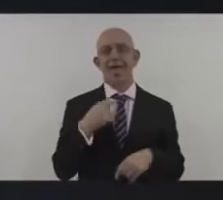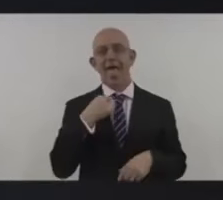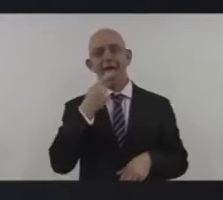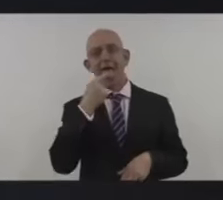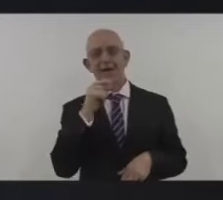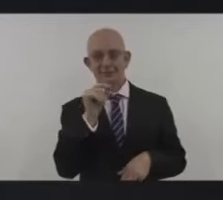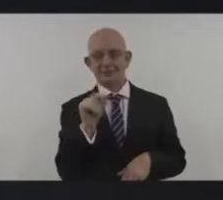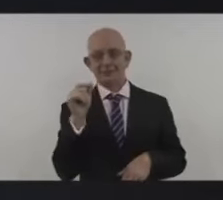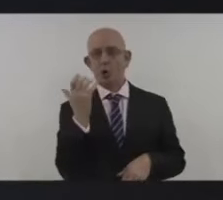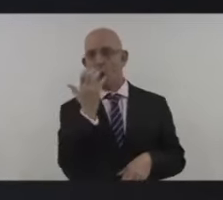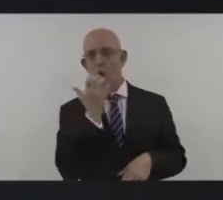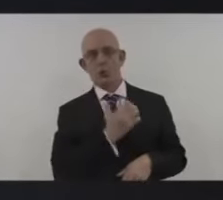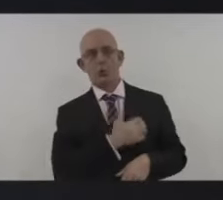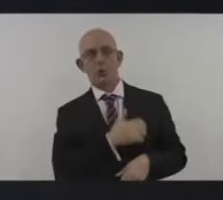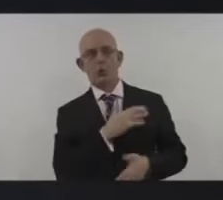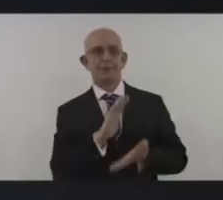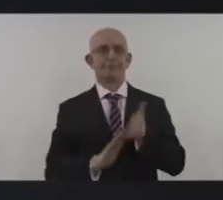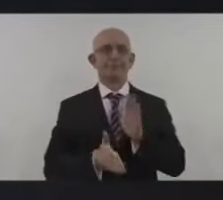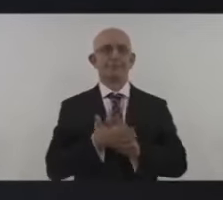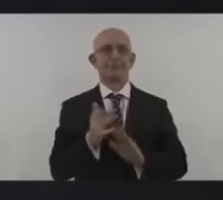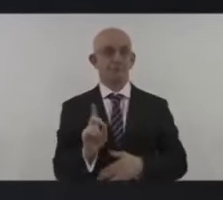i thank you